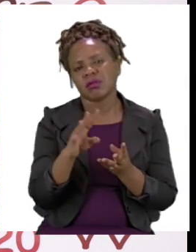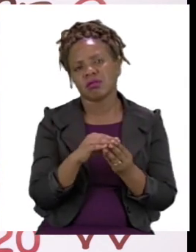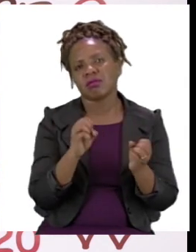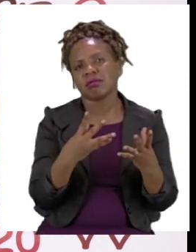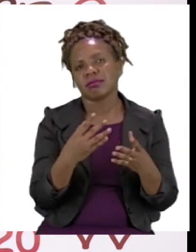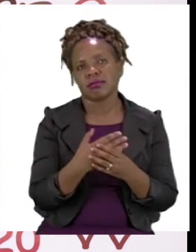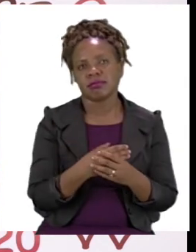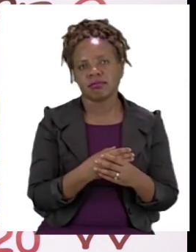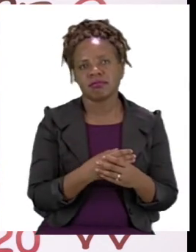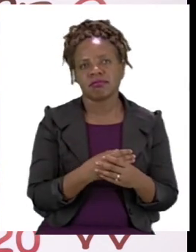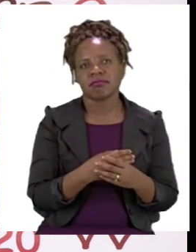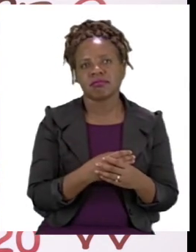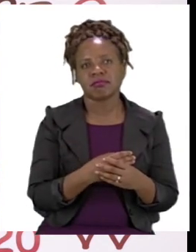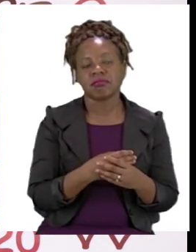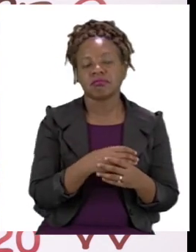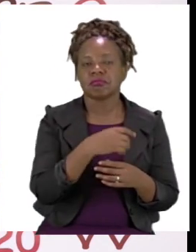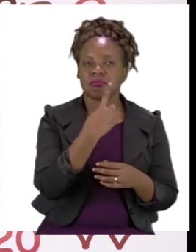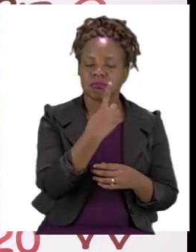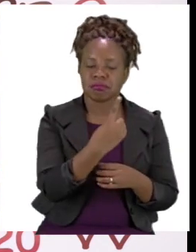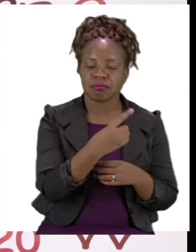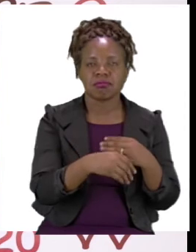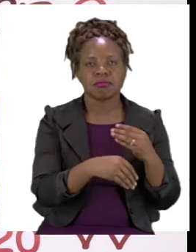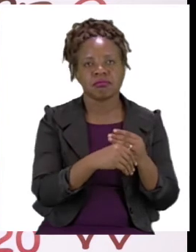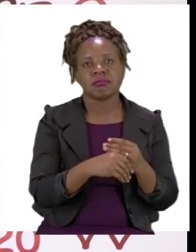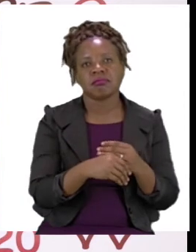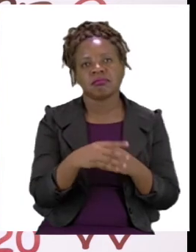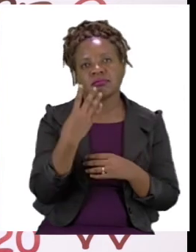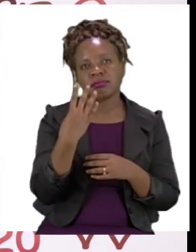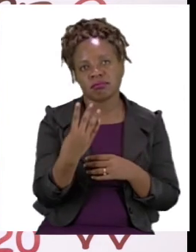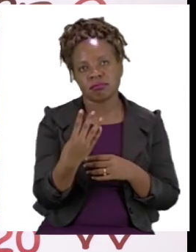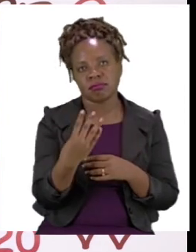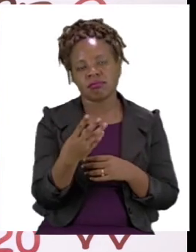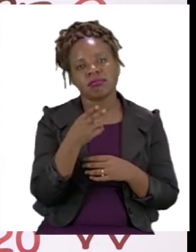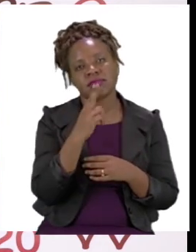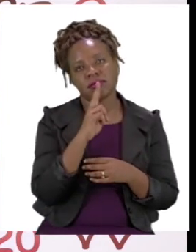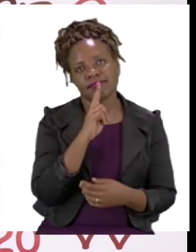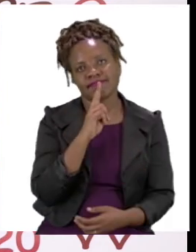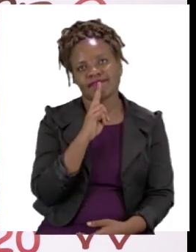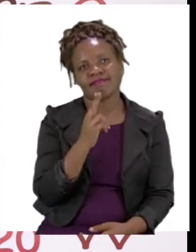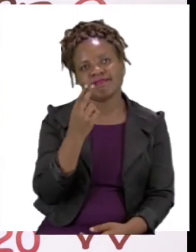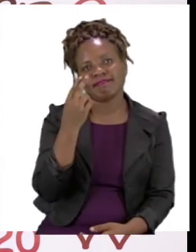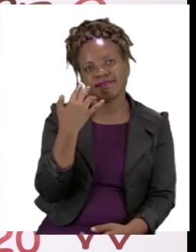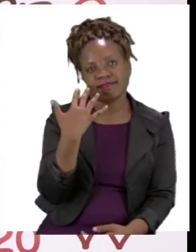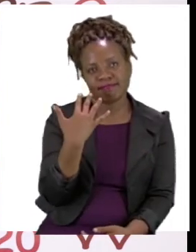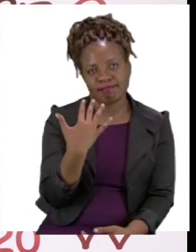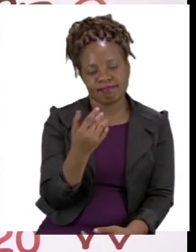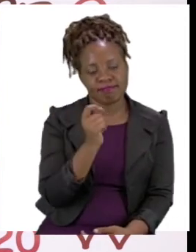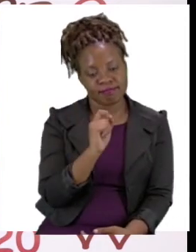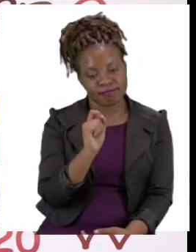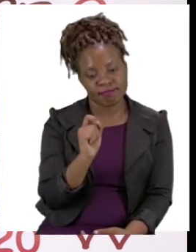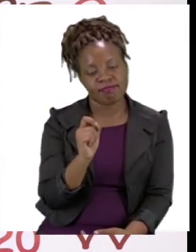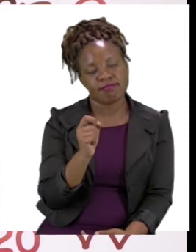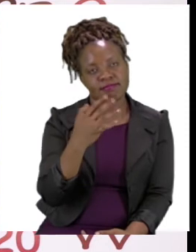Well done. 1 plus 4 equals 5. So we are going to put our answer here